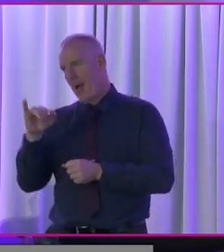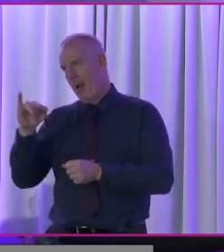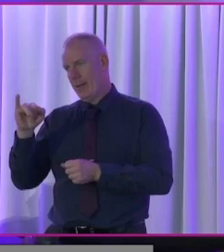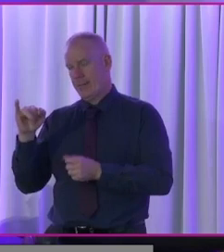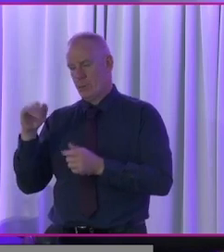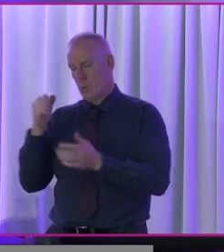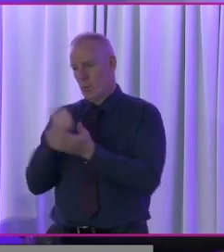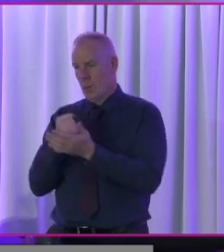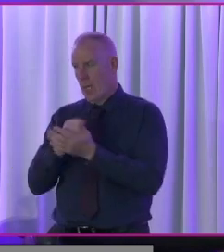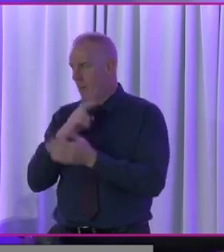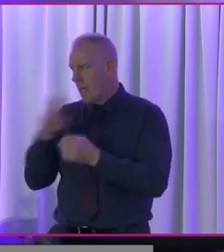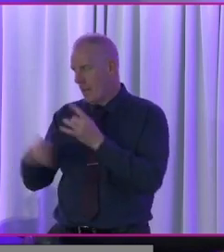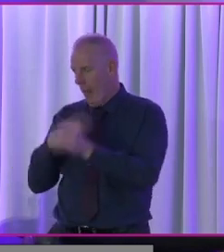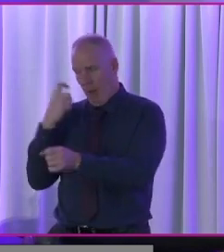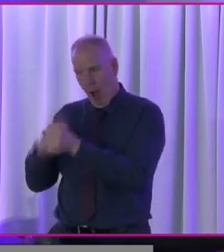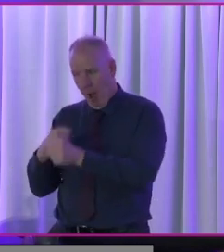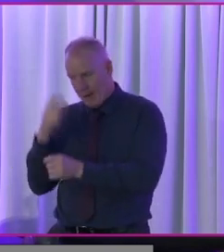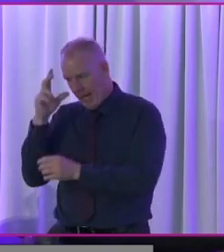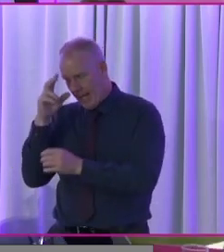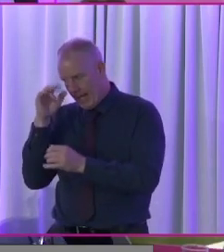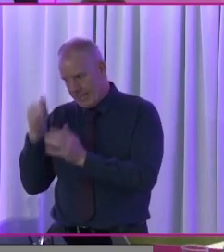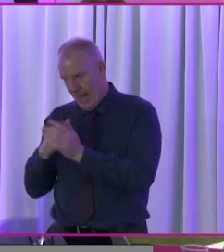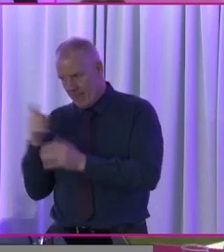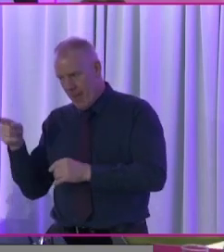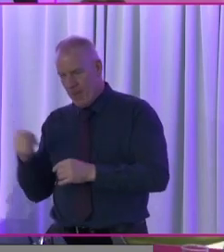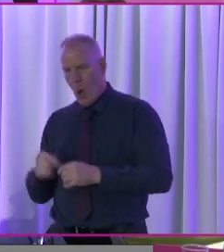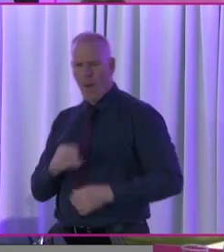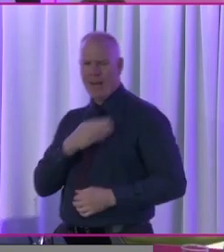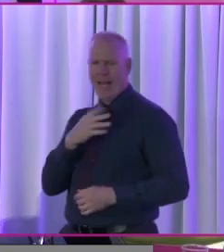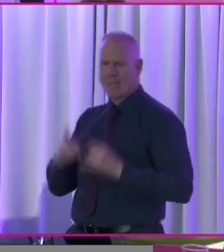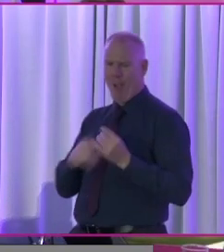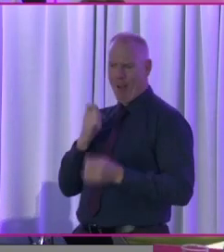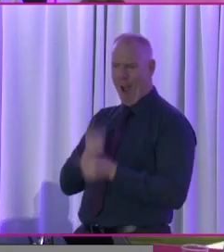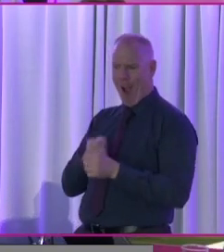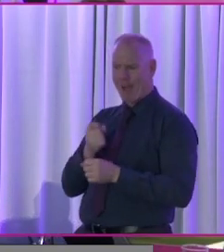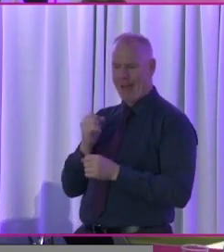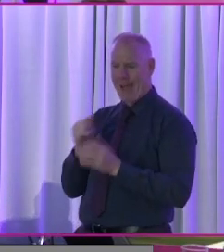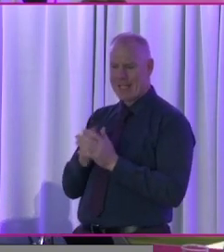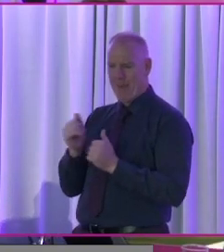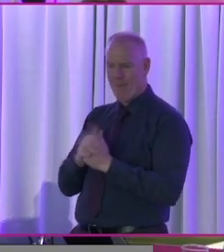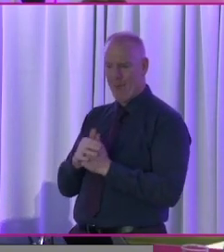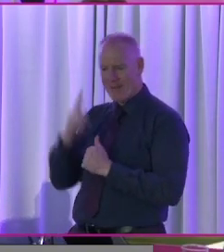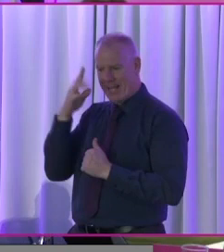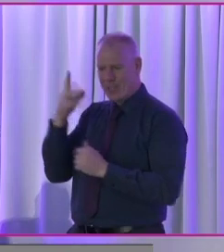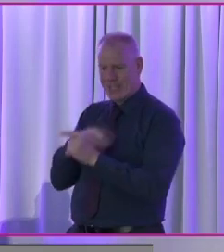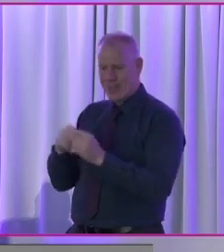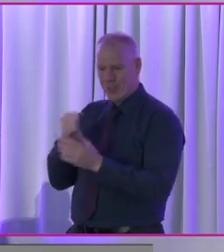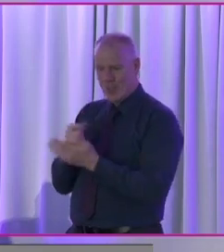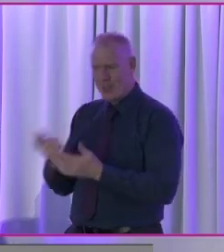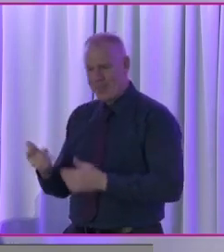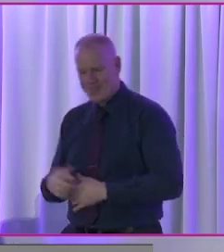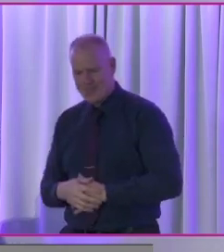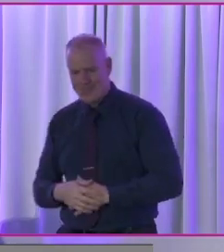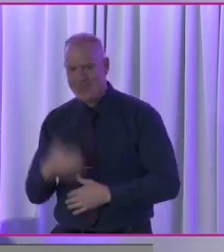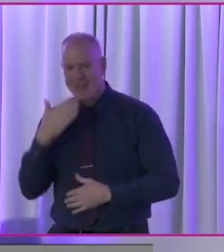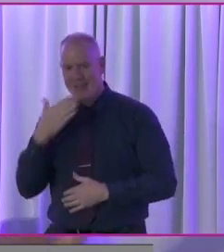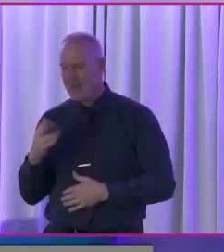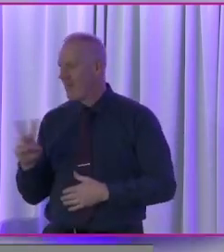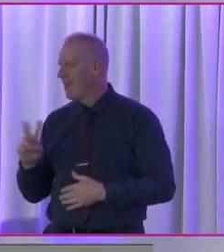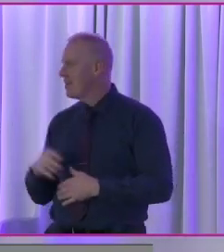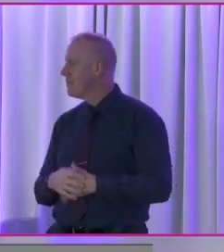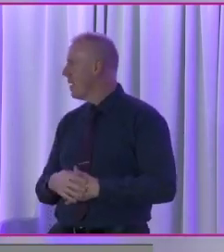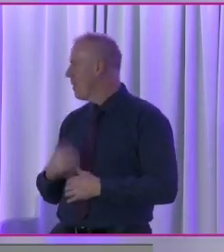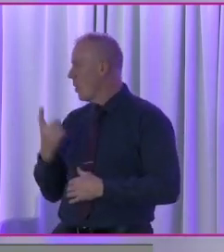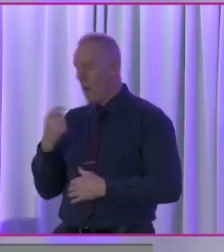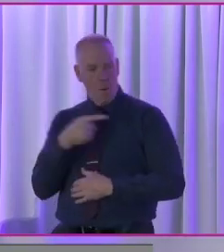very hard exam for them. so. Oh, please do. Um, thank, thank you very much, Vivian. Um, we